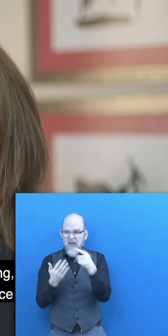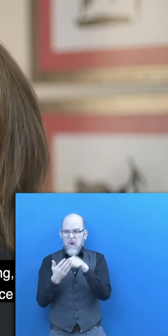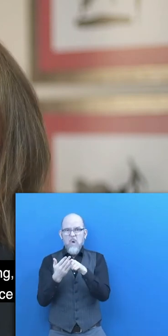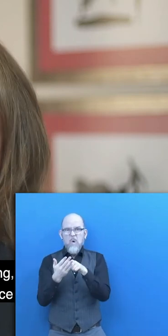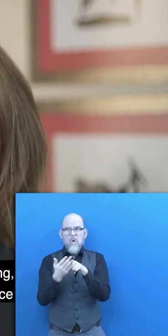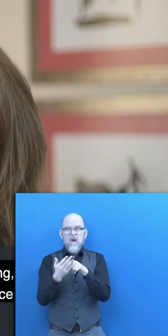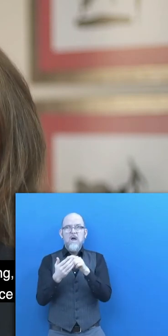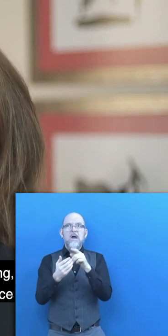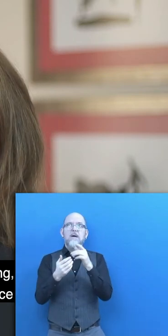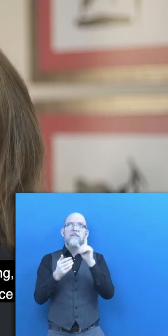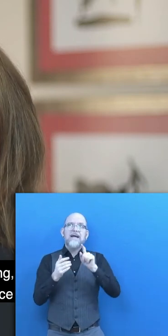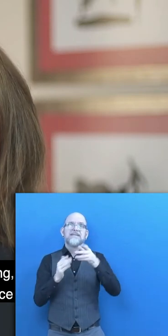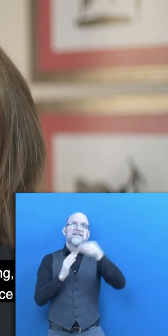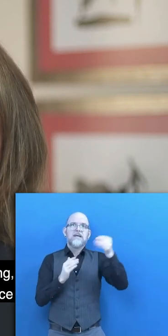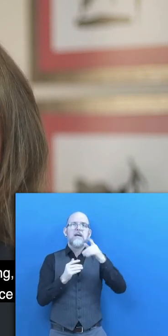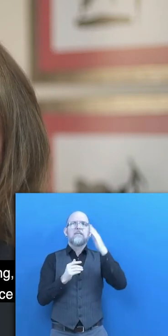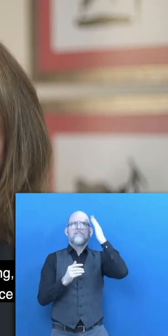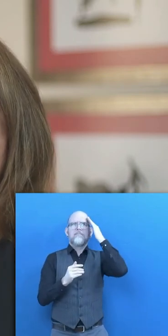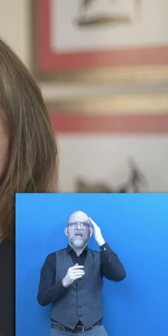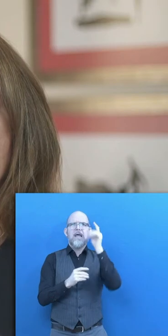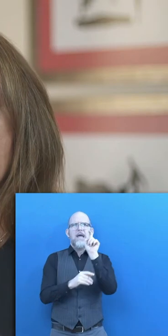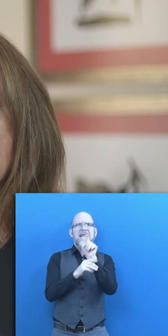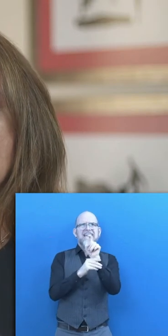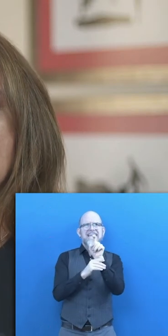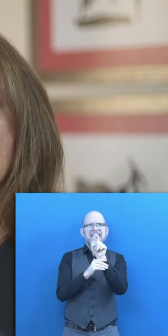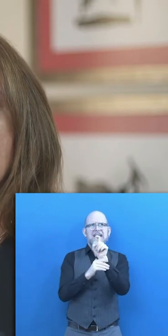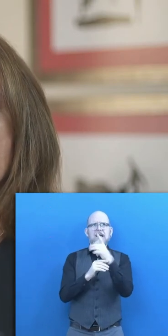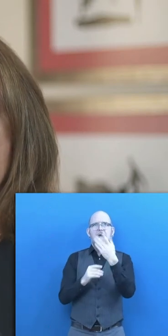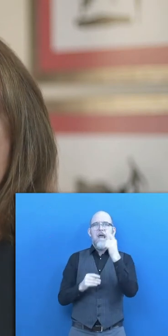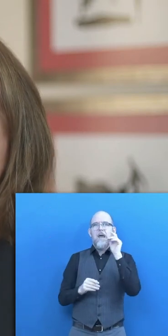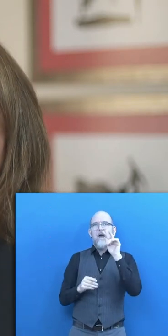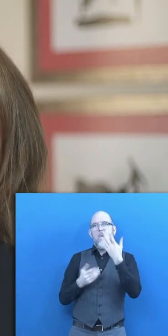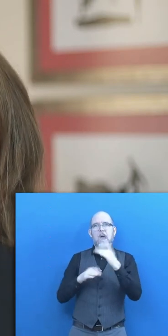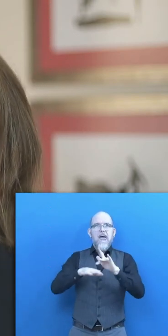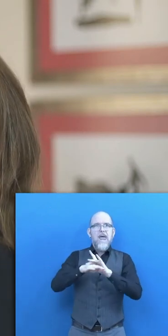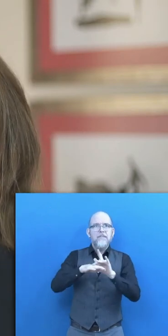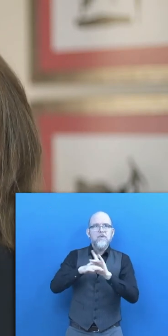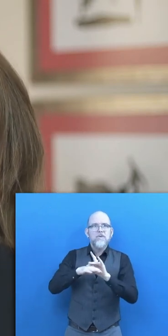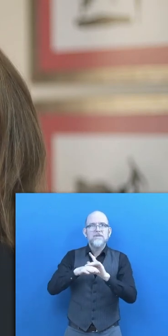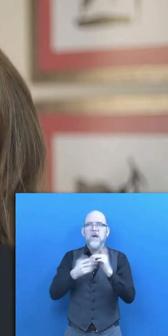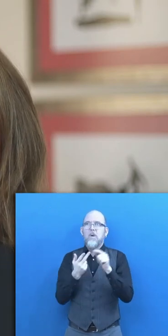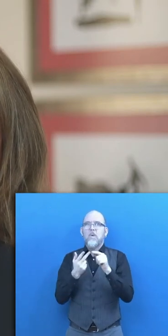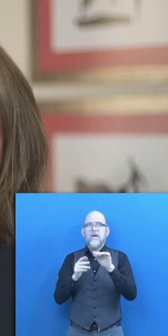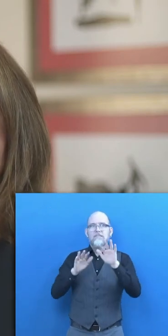analytical capacity and emotional intelligence are becoming increasingly important to achieve a competitive job